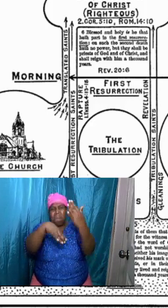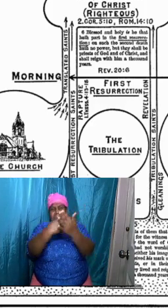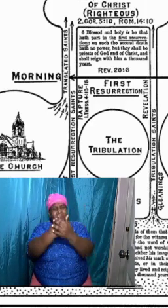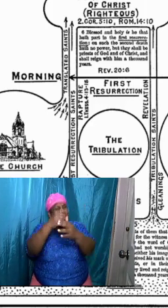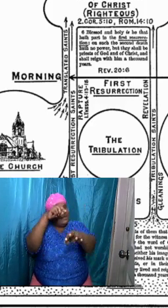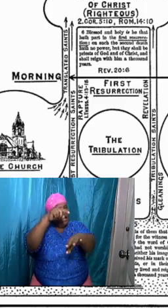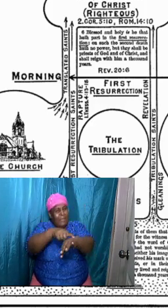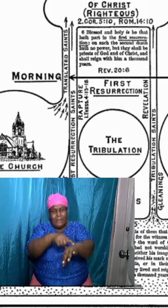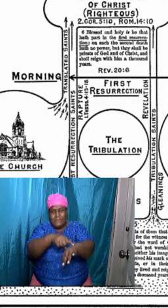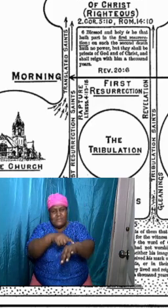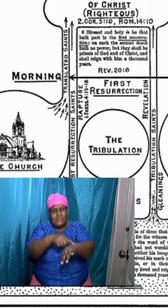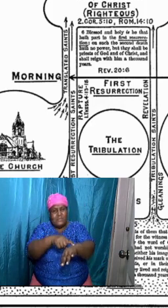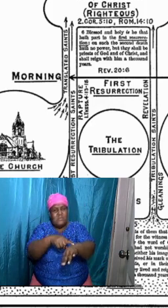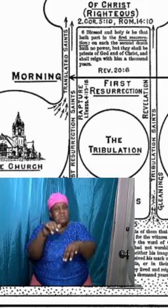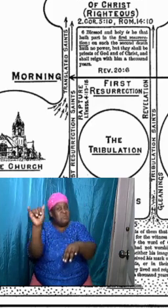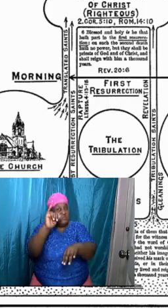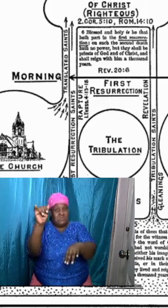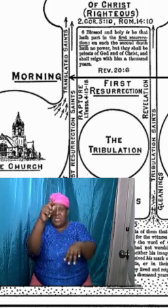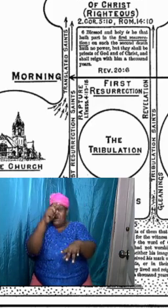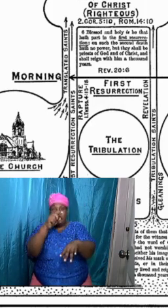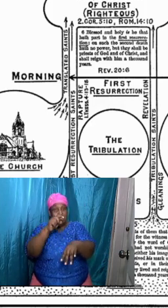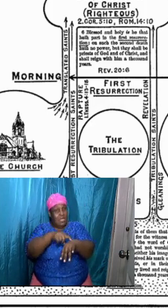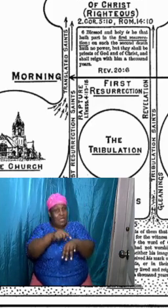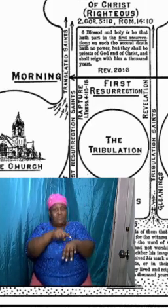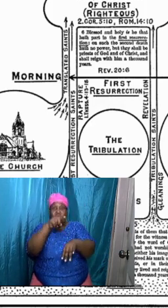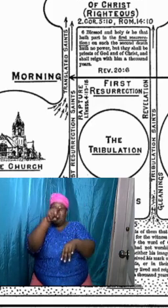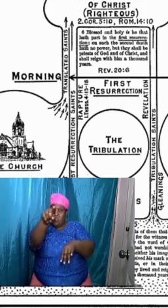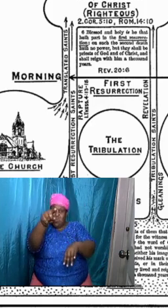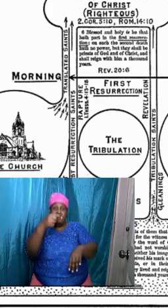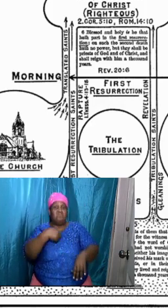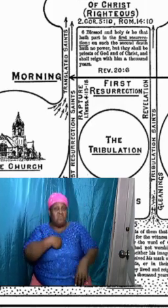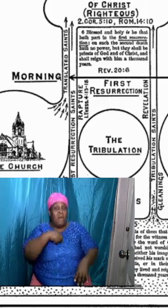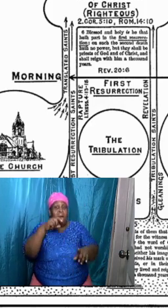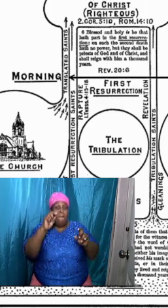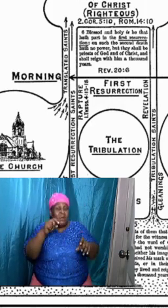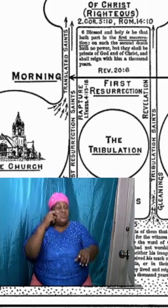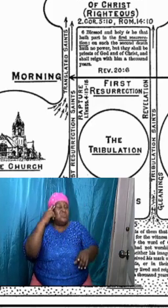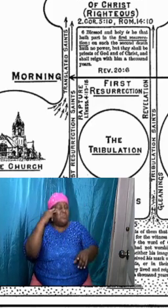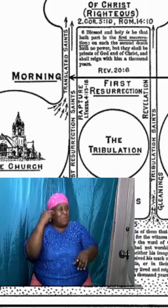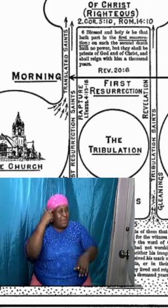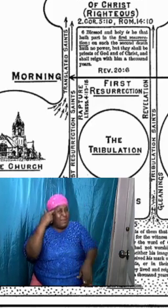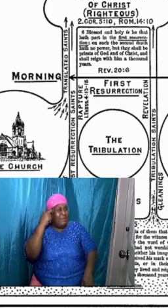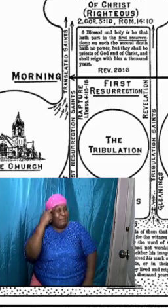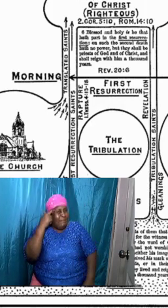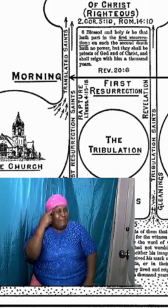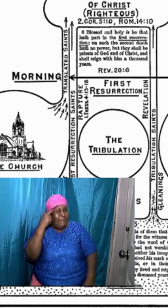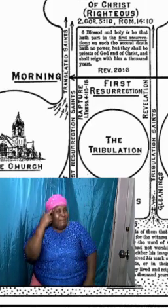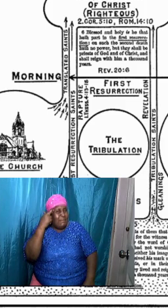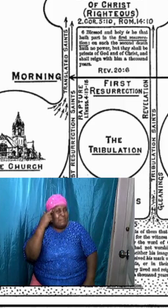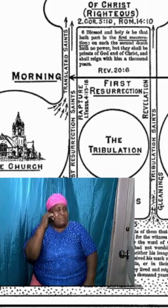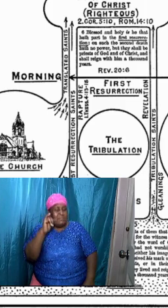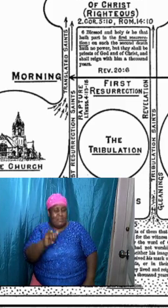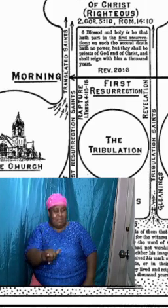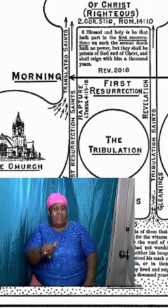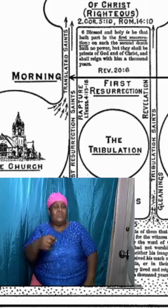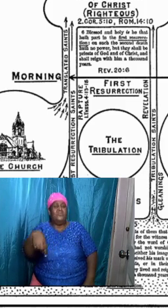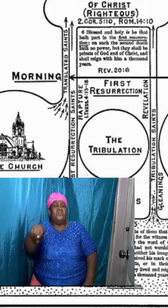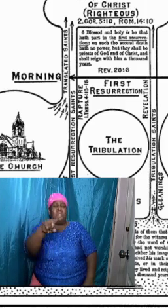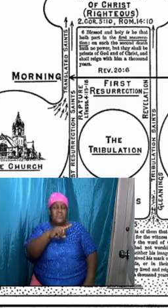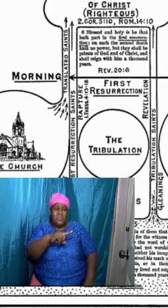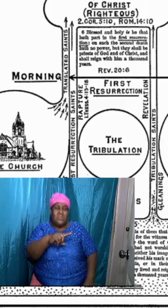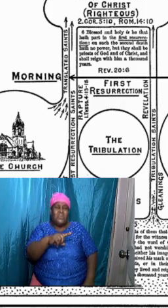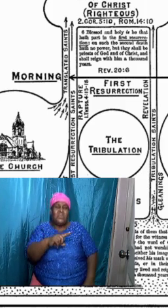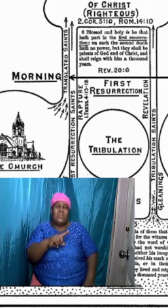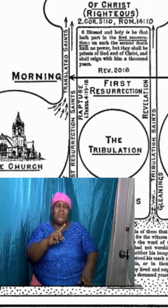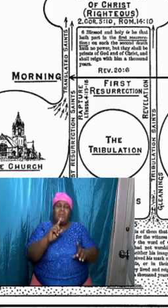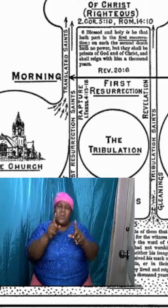time, you and I must recognize, must realize, that we are going to